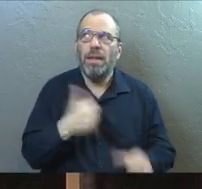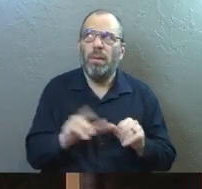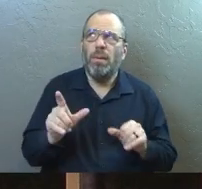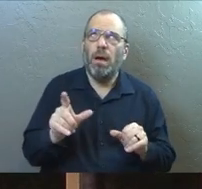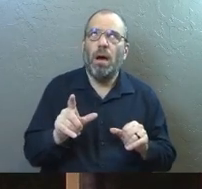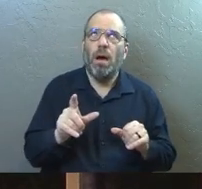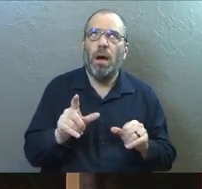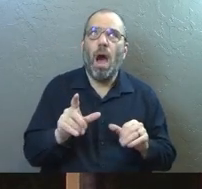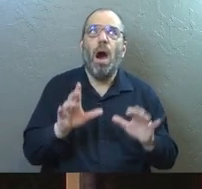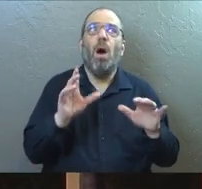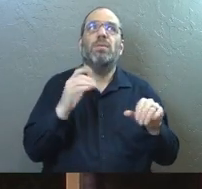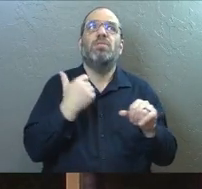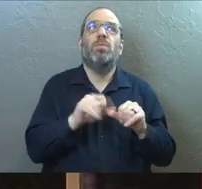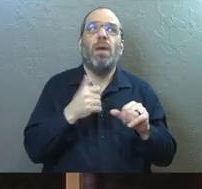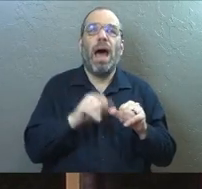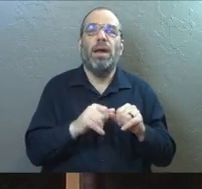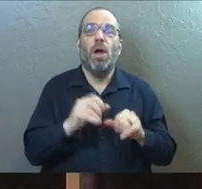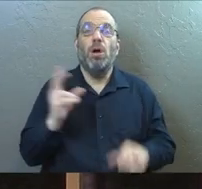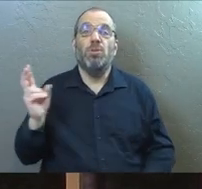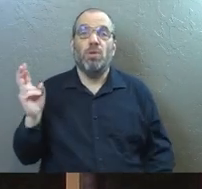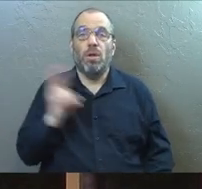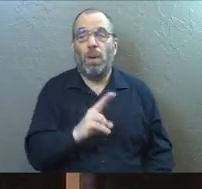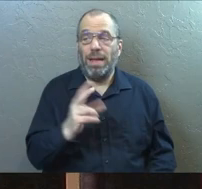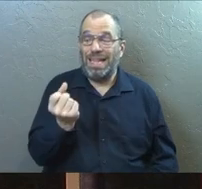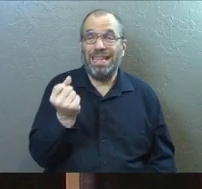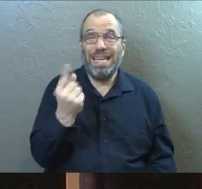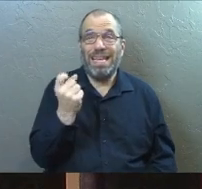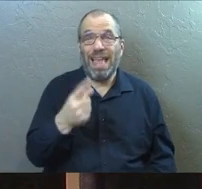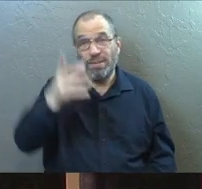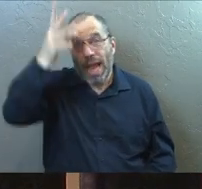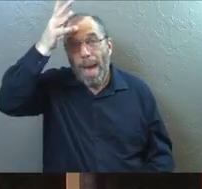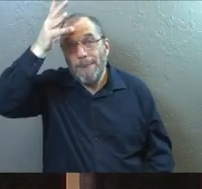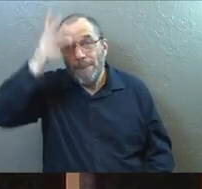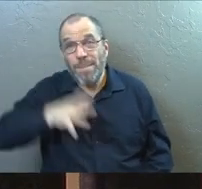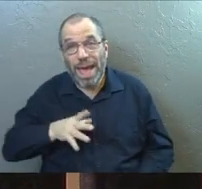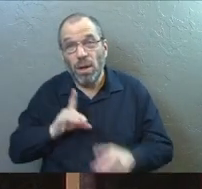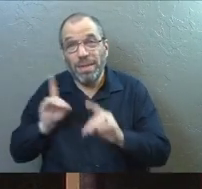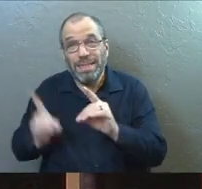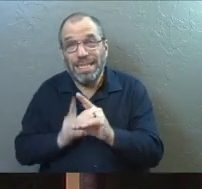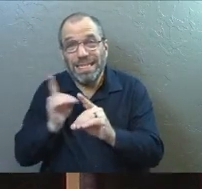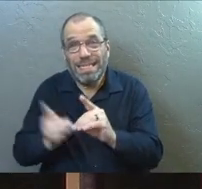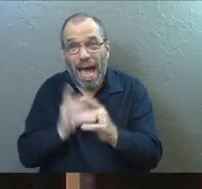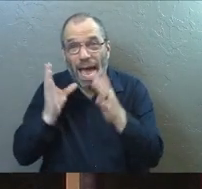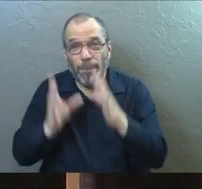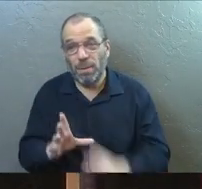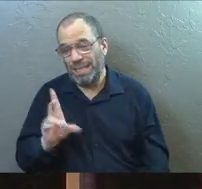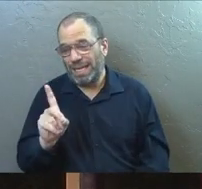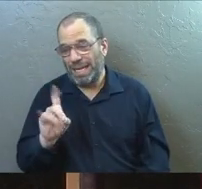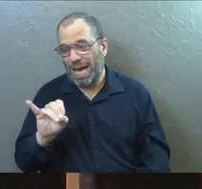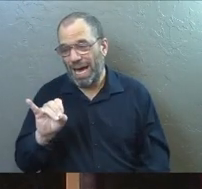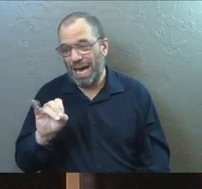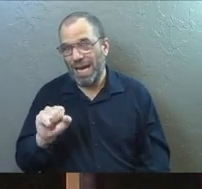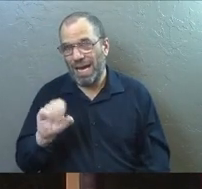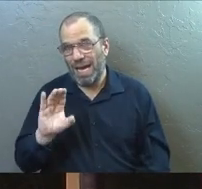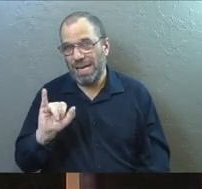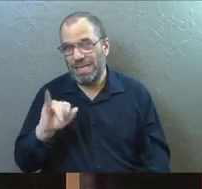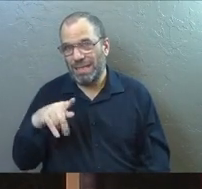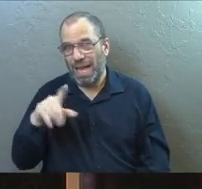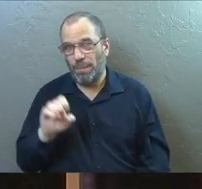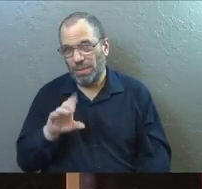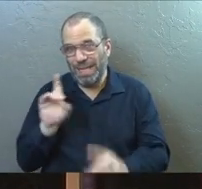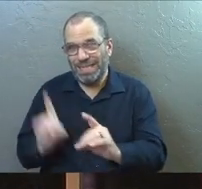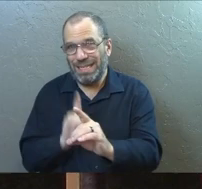So they rushed back from the tomb to tell his 11 male disciples, by the way, and everyone else what had happened.